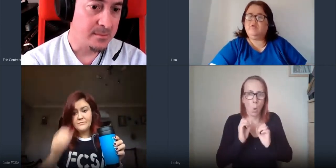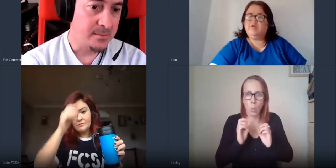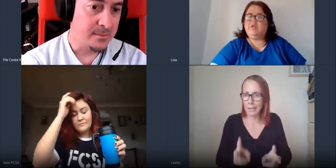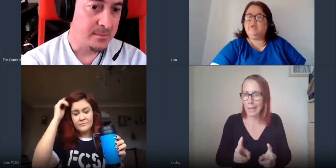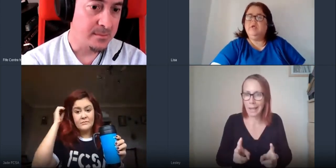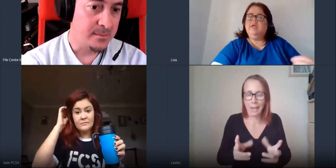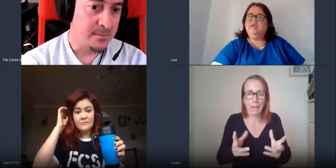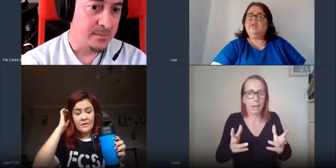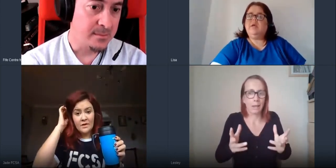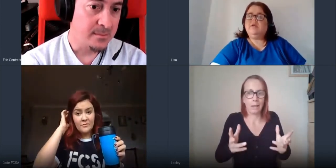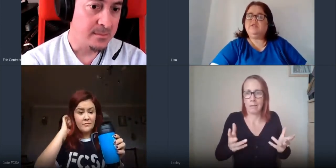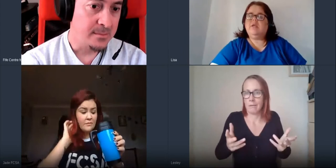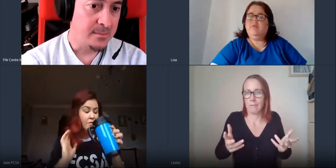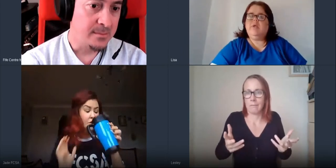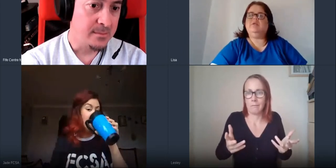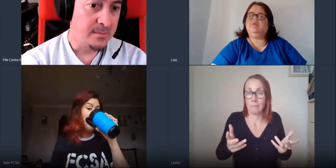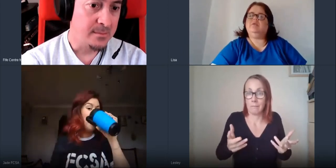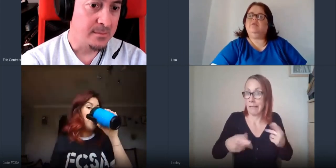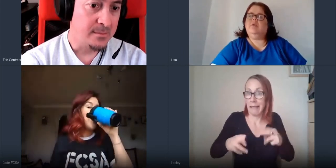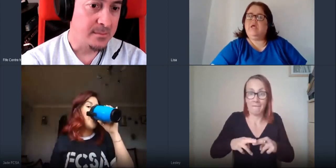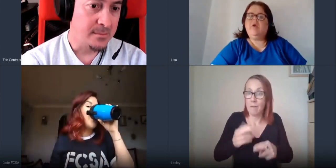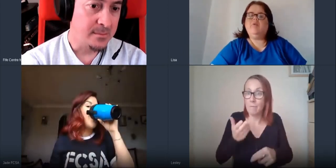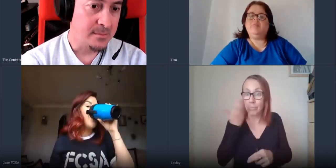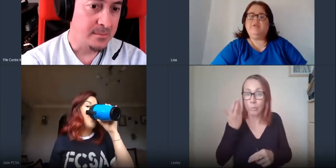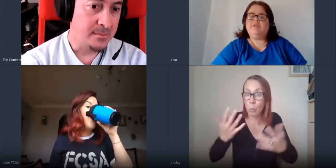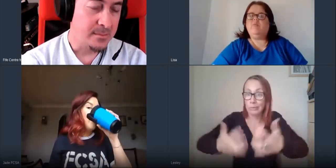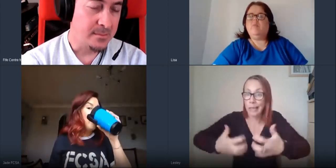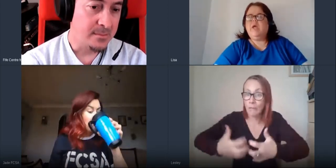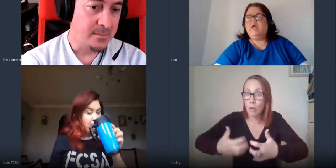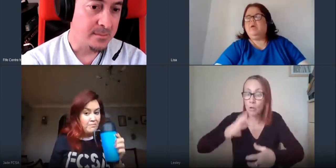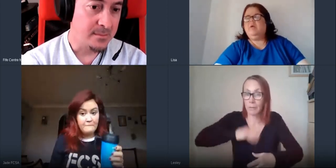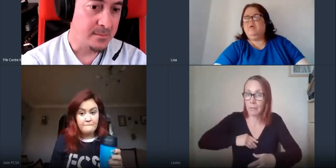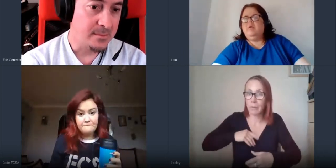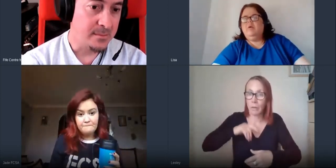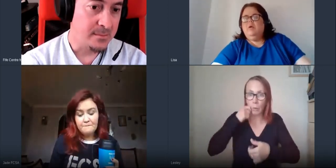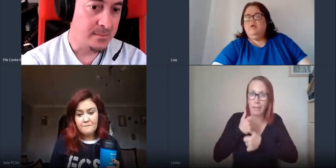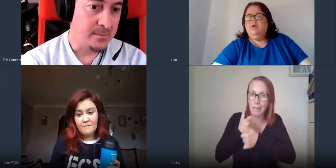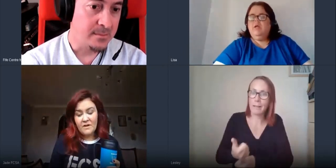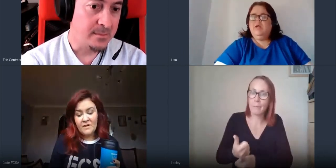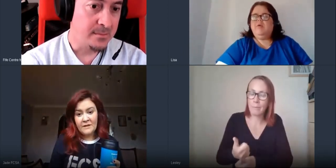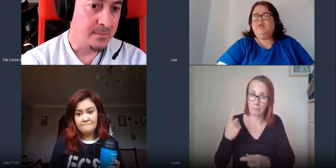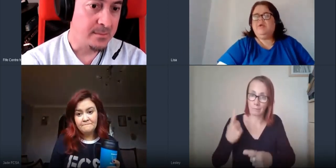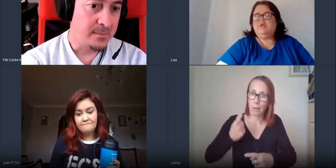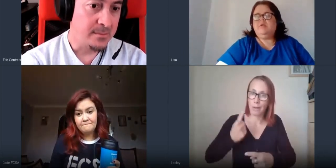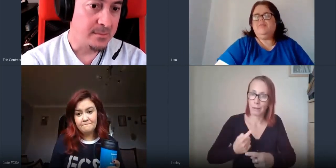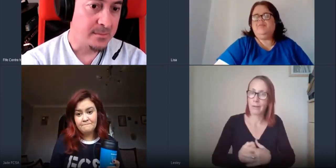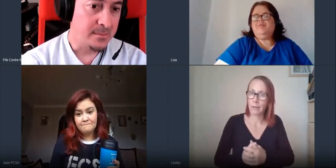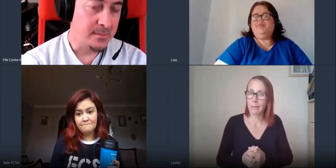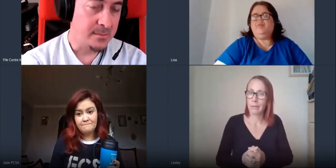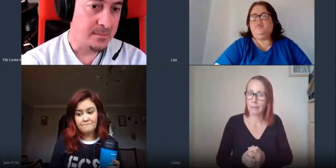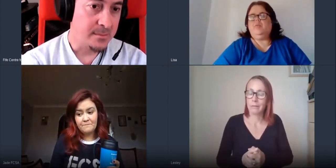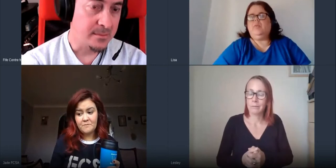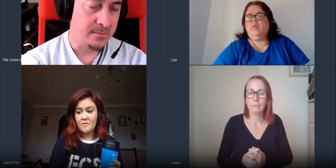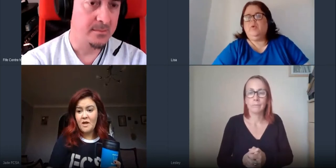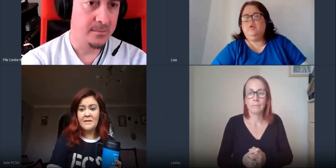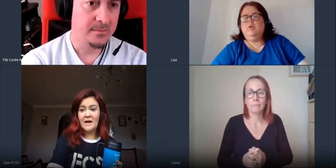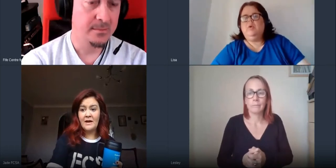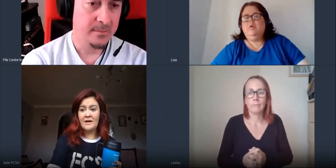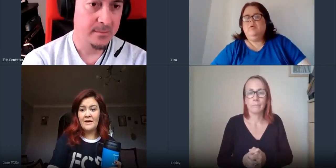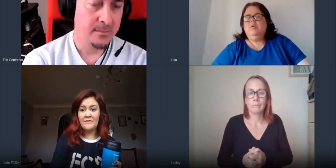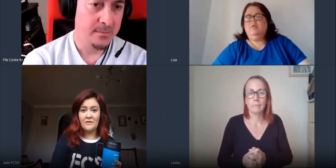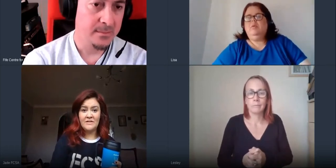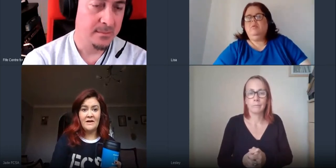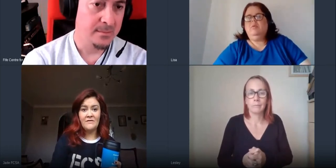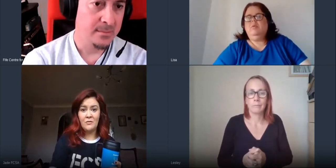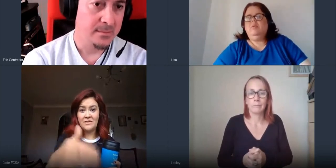technology tell us can help in some way and everything i mean i